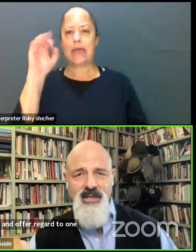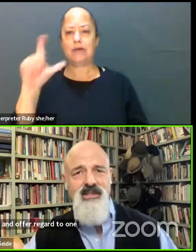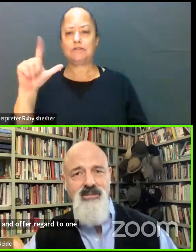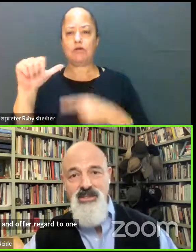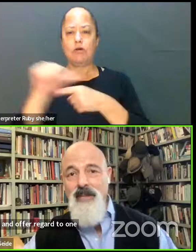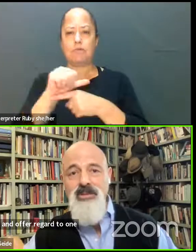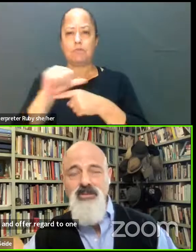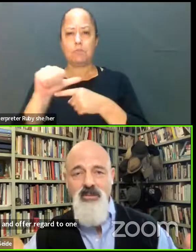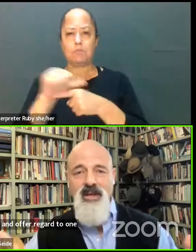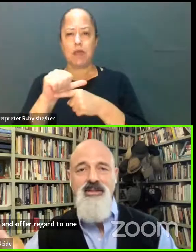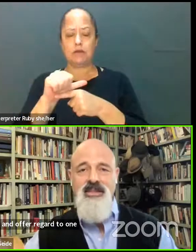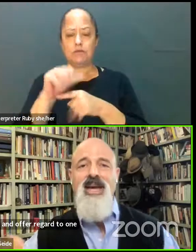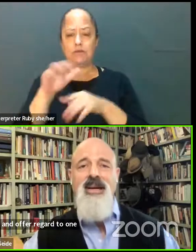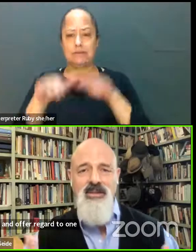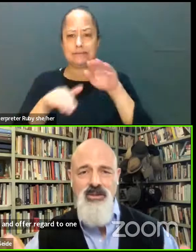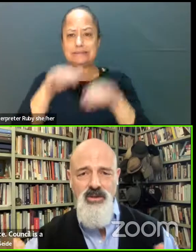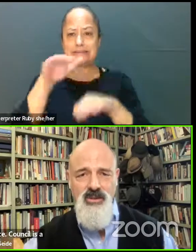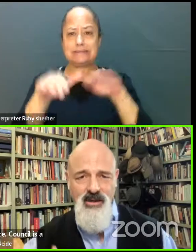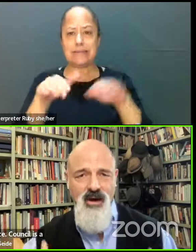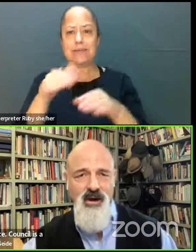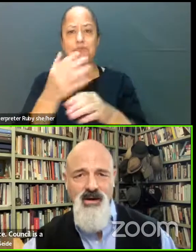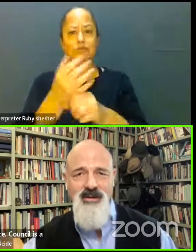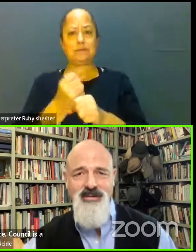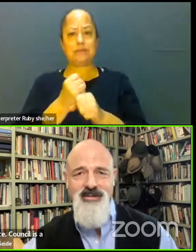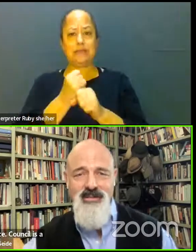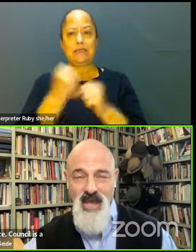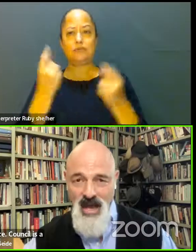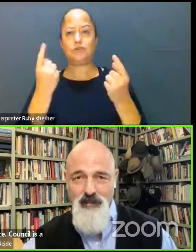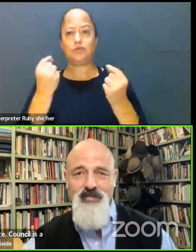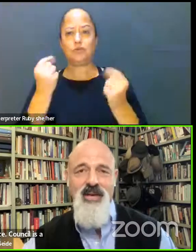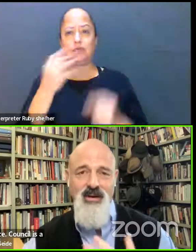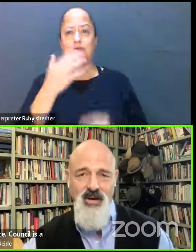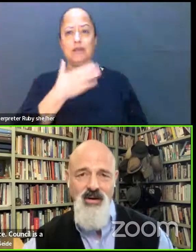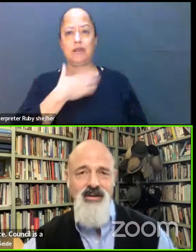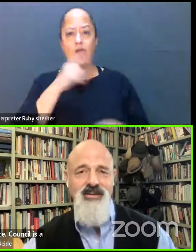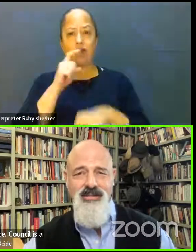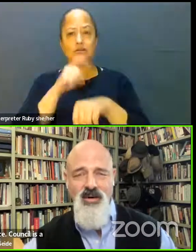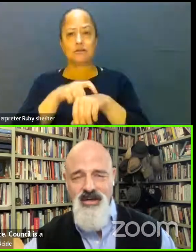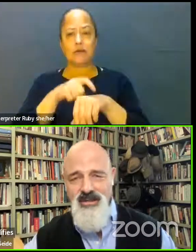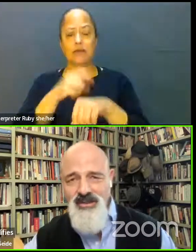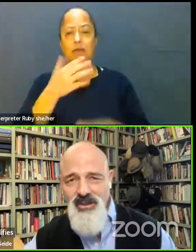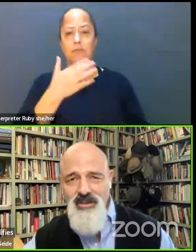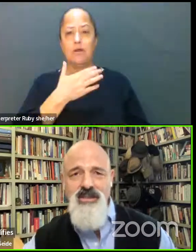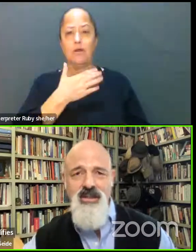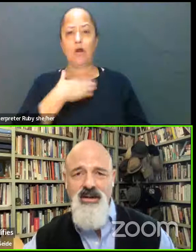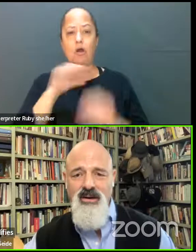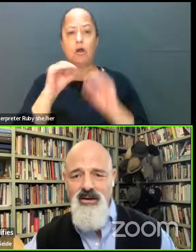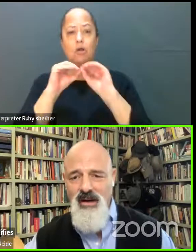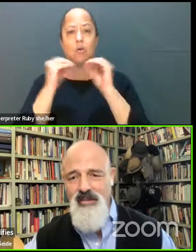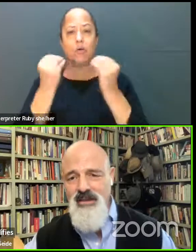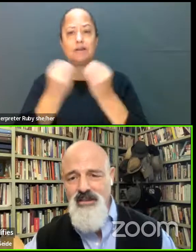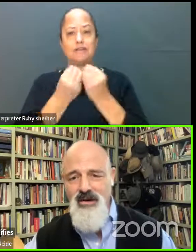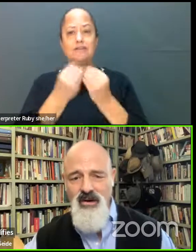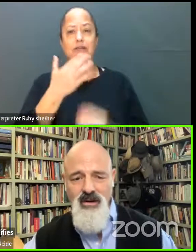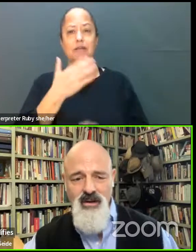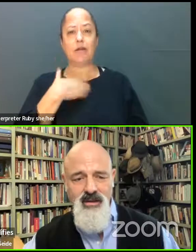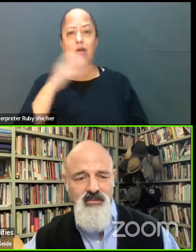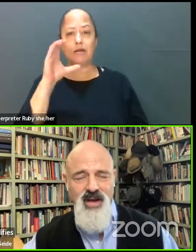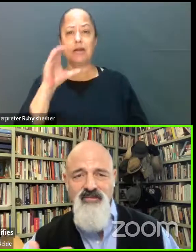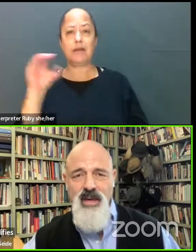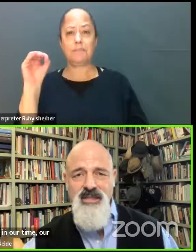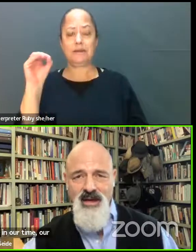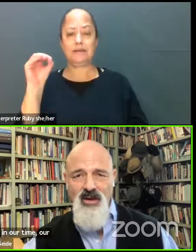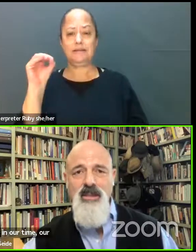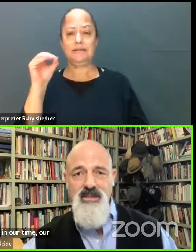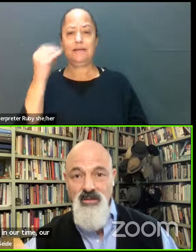codifies steps we can take to do this in our time, in our organizations, in our companies. There are